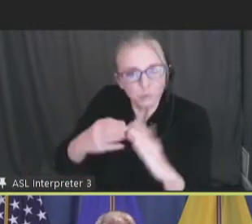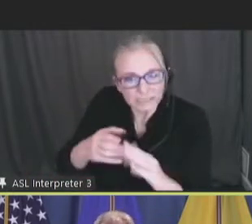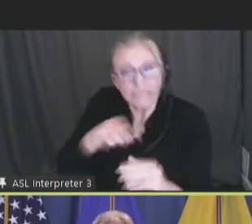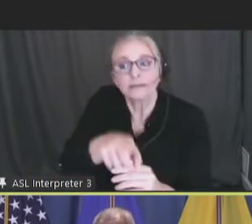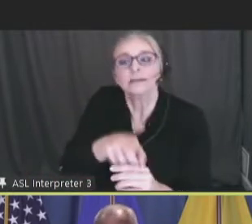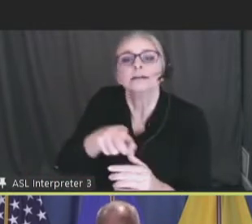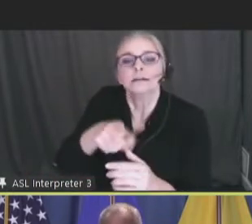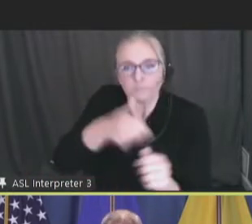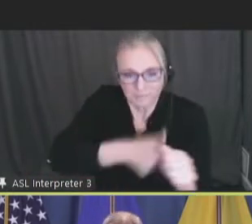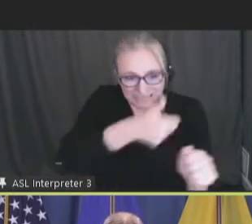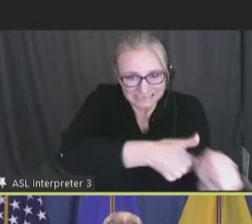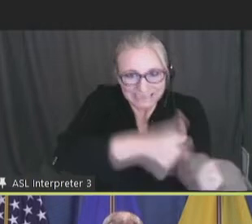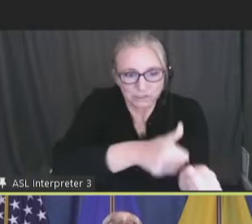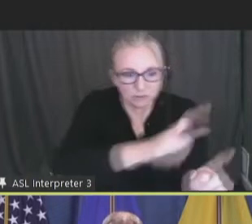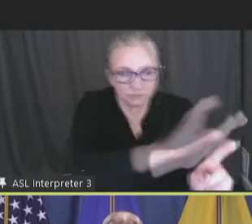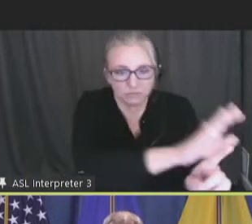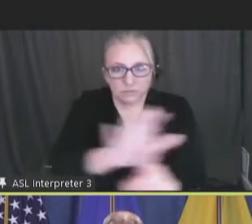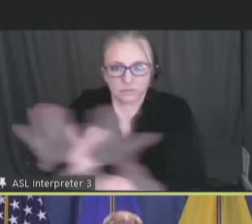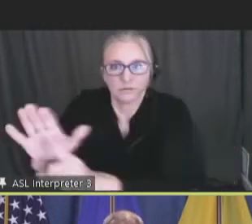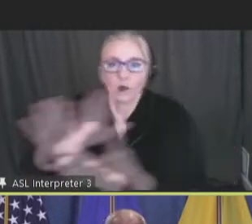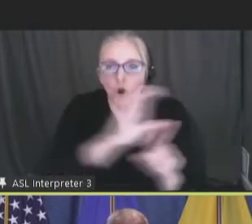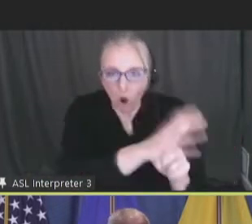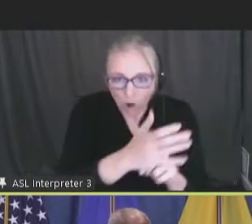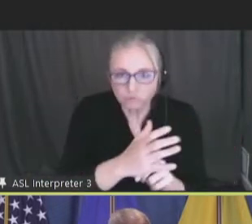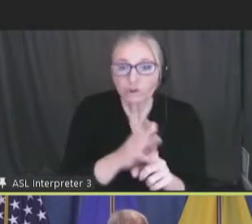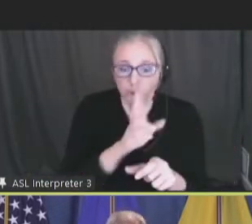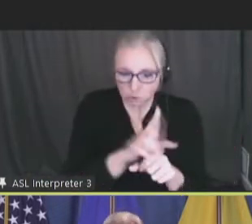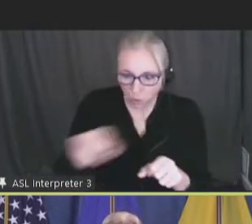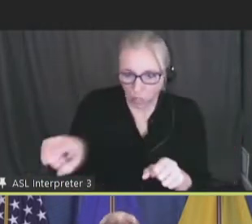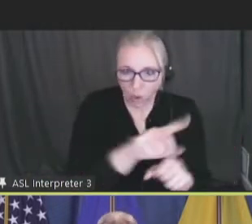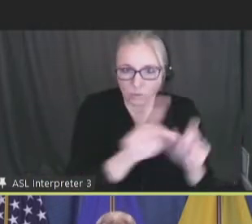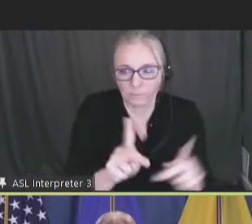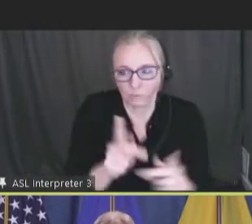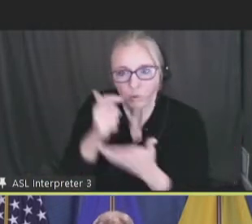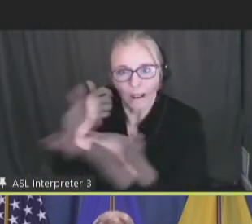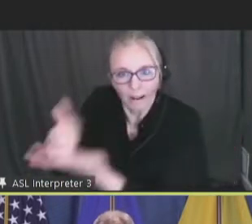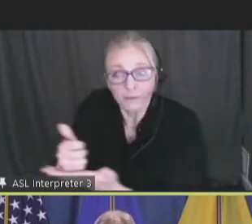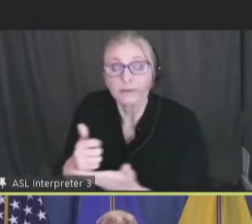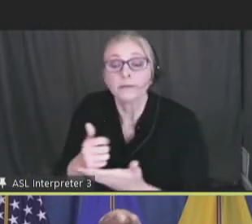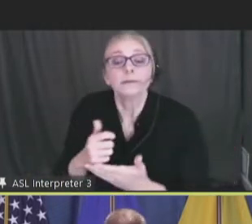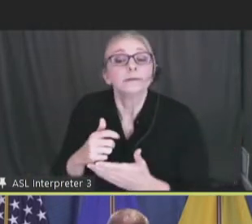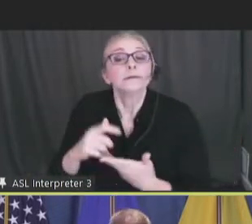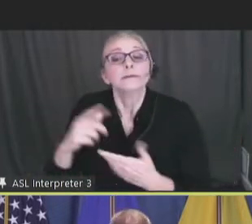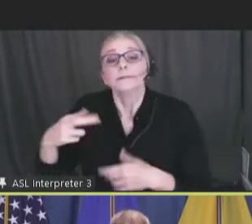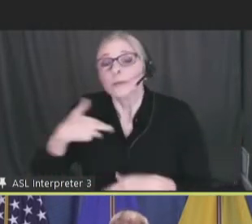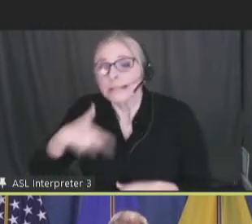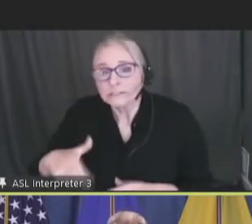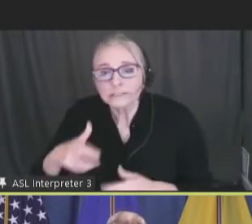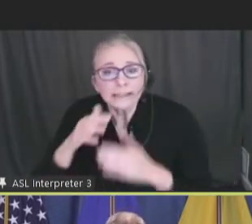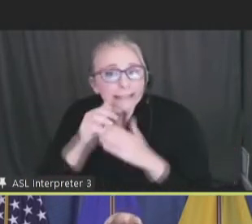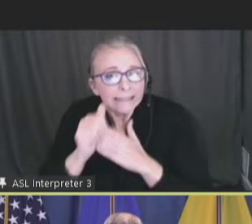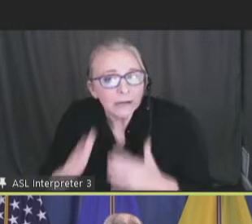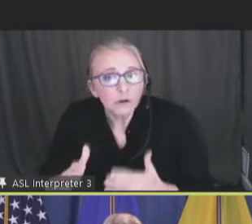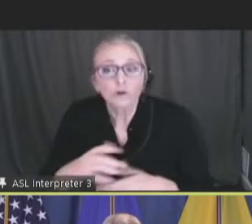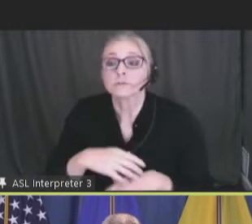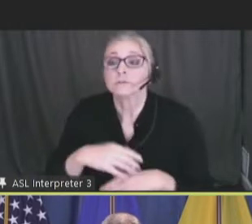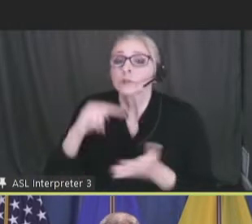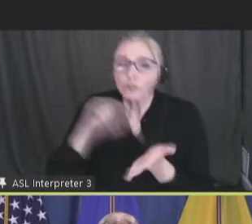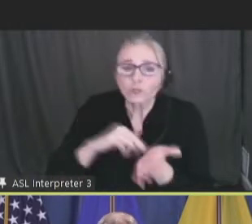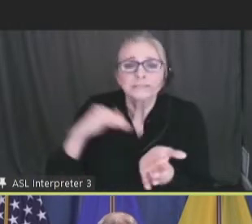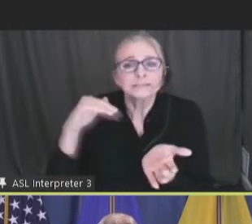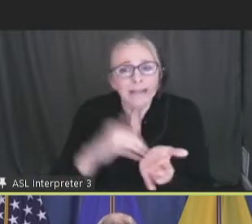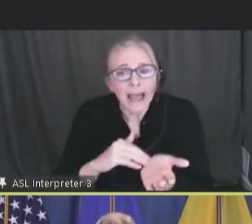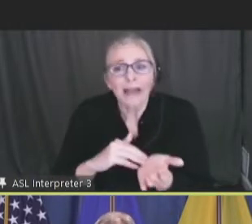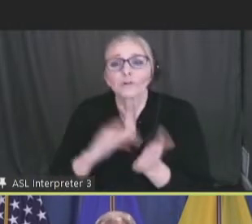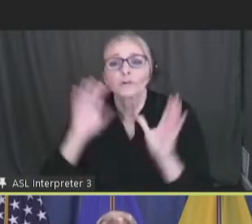local culture within the community. And this included faith-based leaders and first responders as supplements to